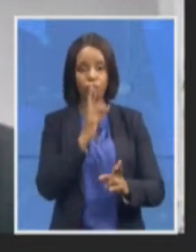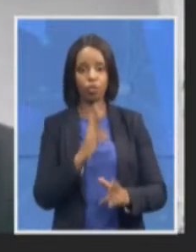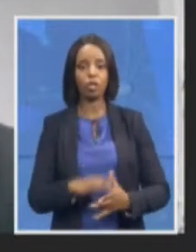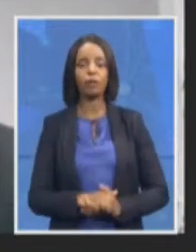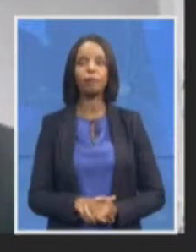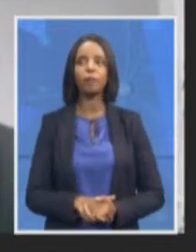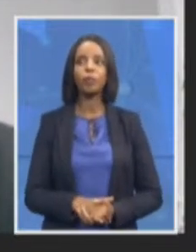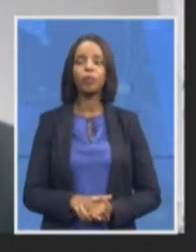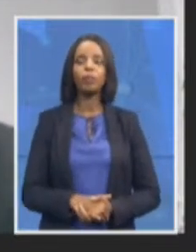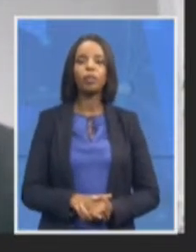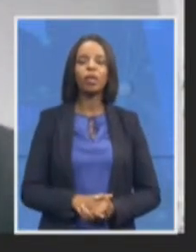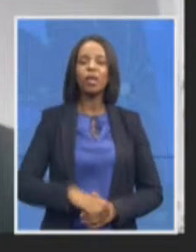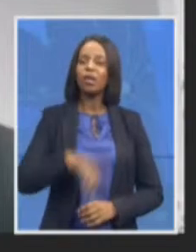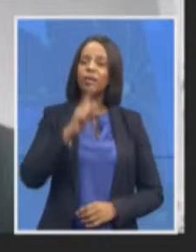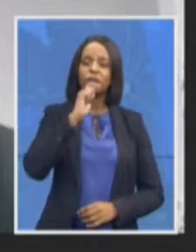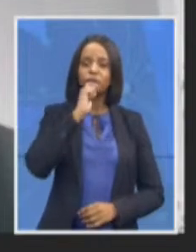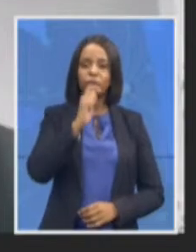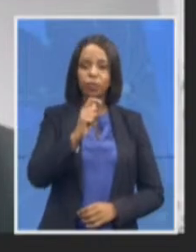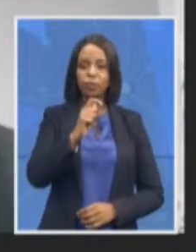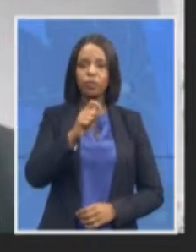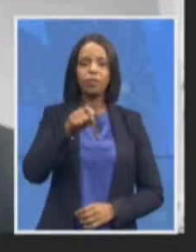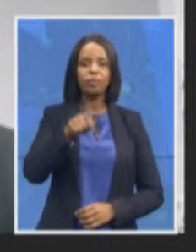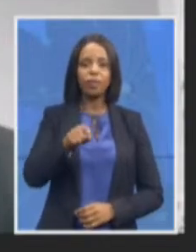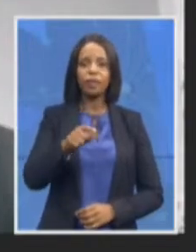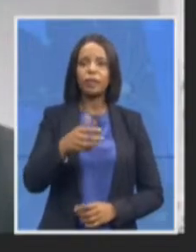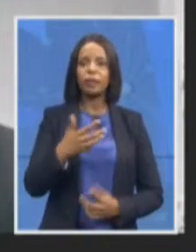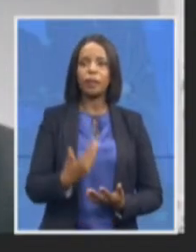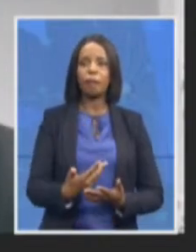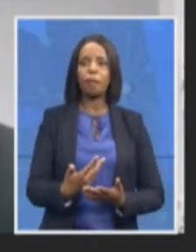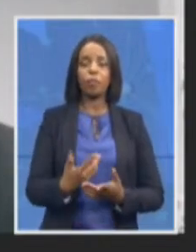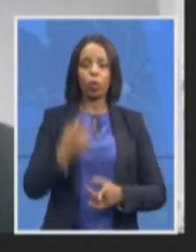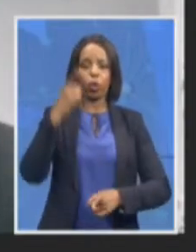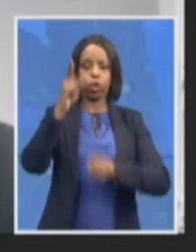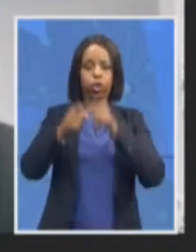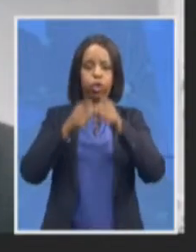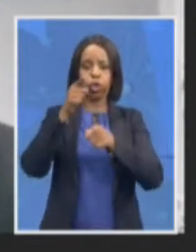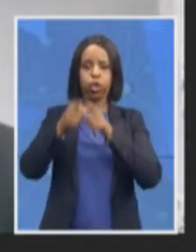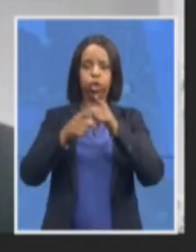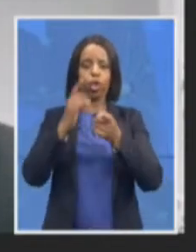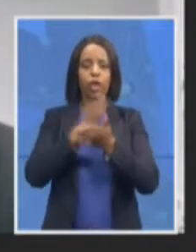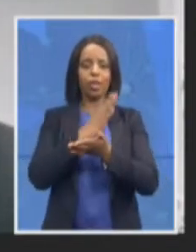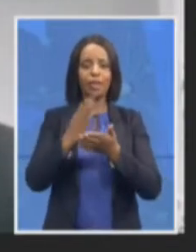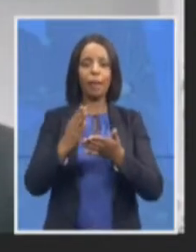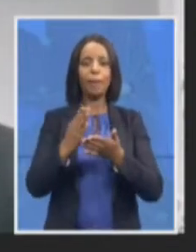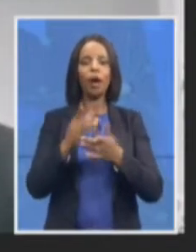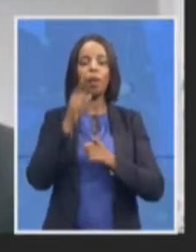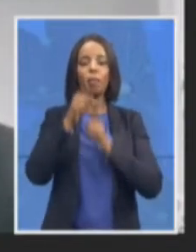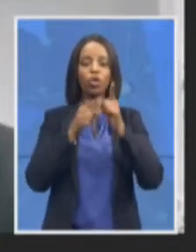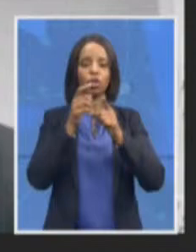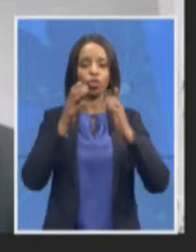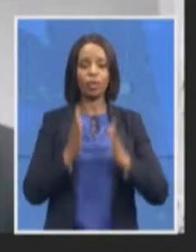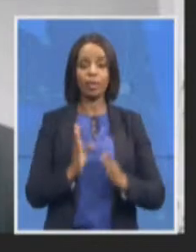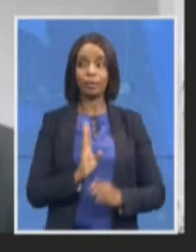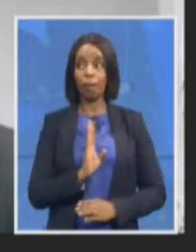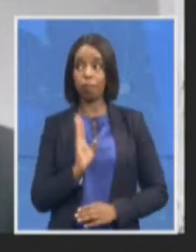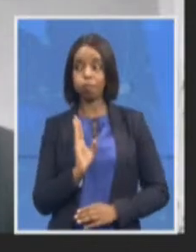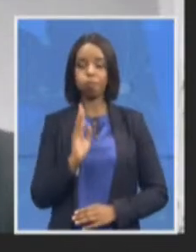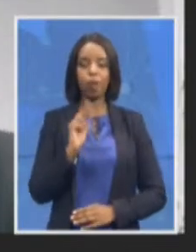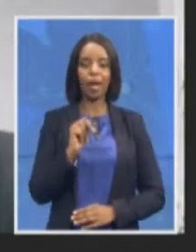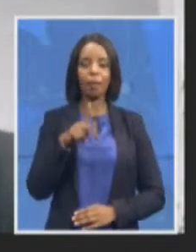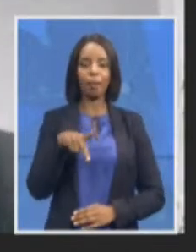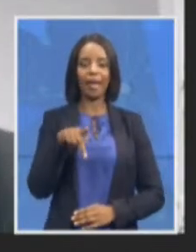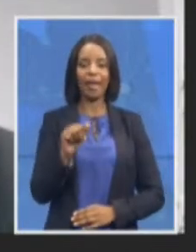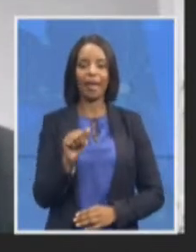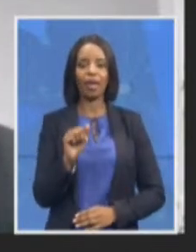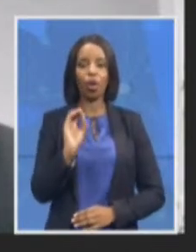against prosecutors various prosecutors in the NPA there's been evidence and testimony before the Zondo Commission prosecutors